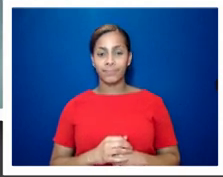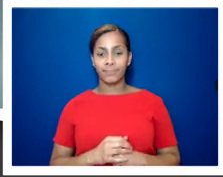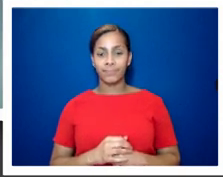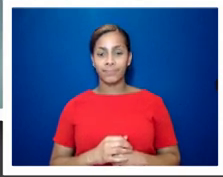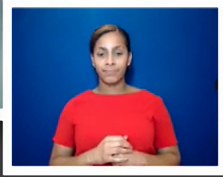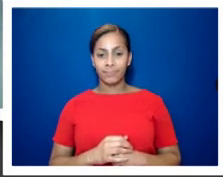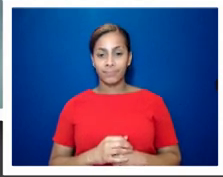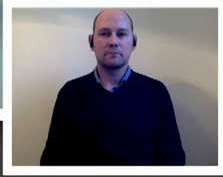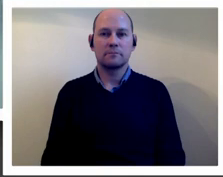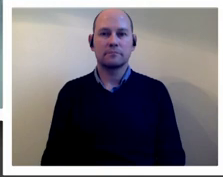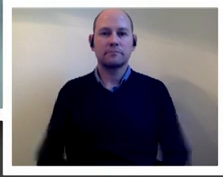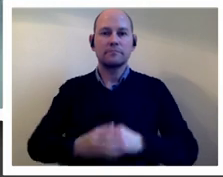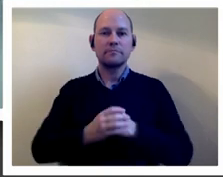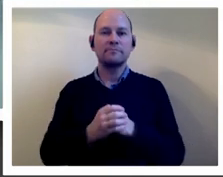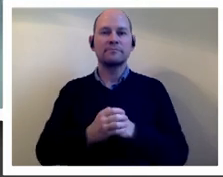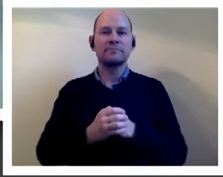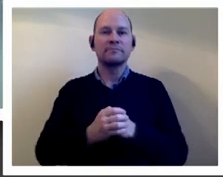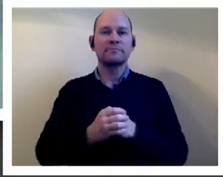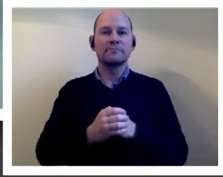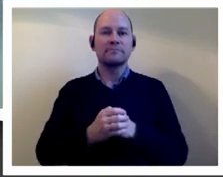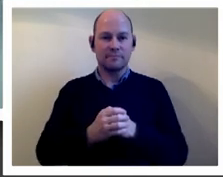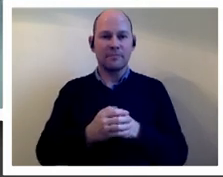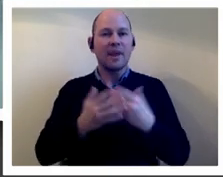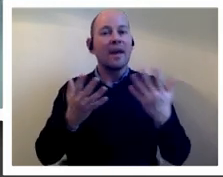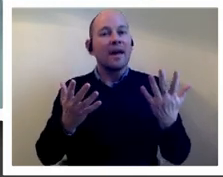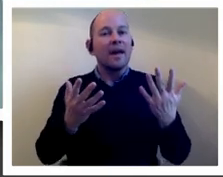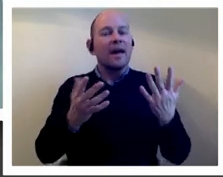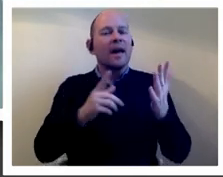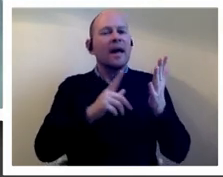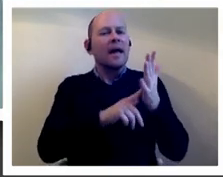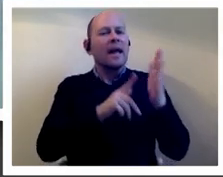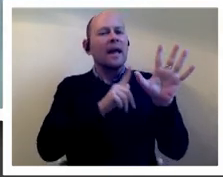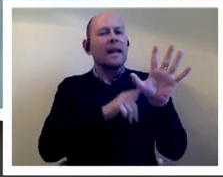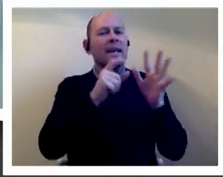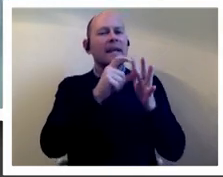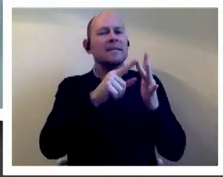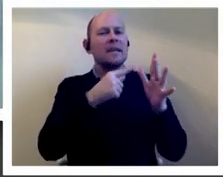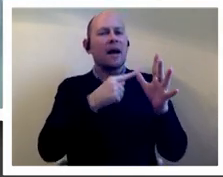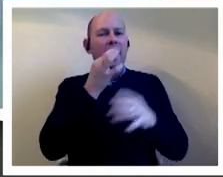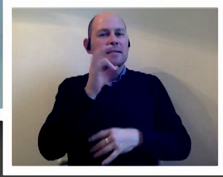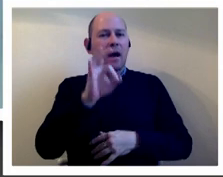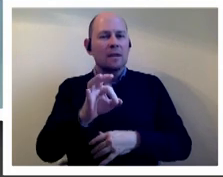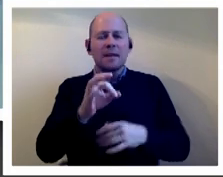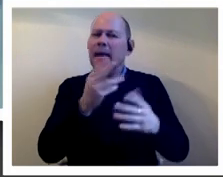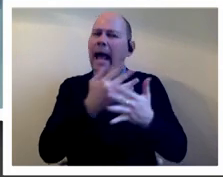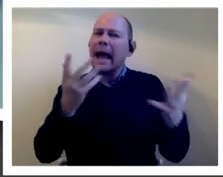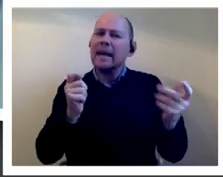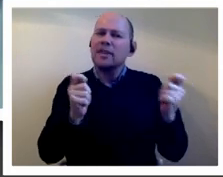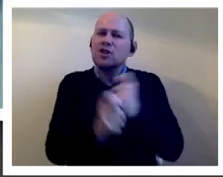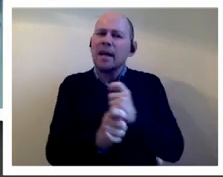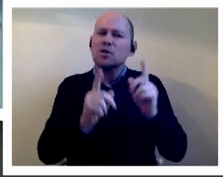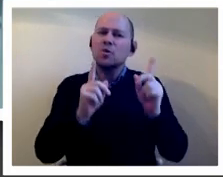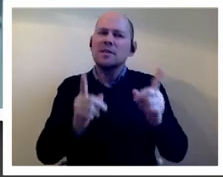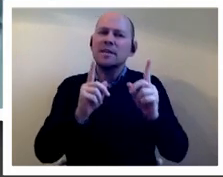much the same um from lydia lydia did you find any changes have been made to teacher training since the repeal of section